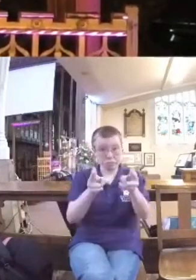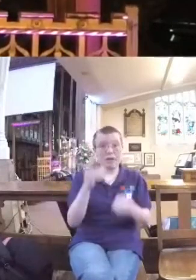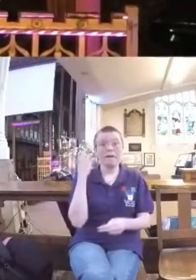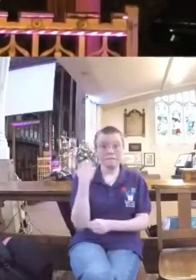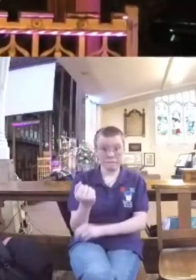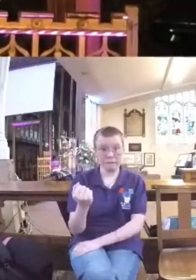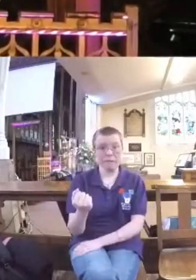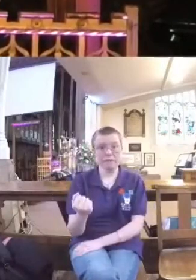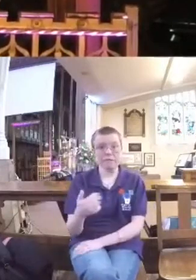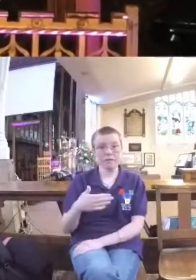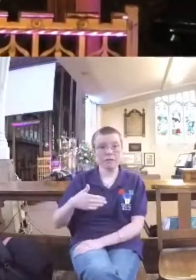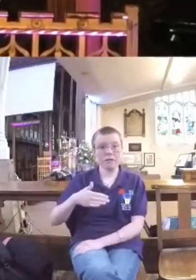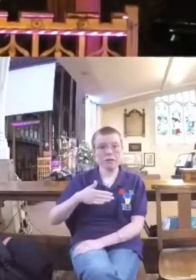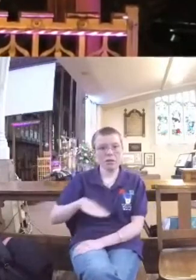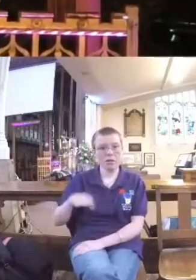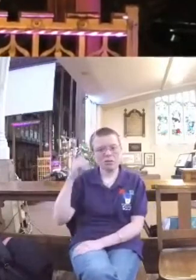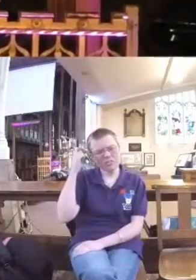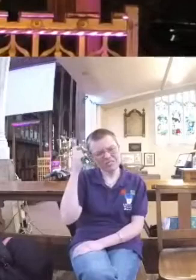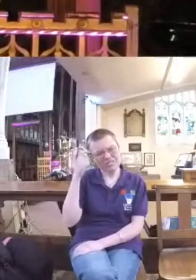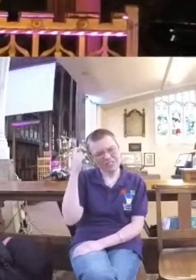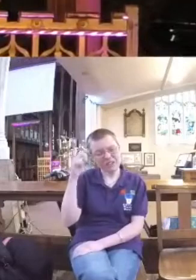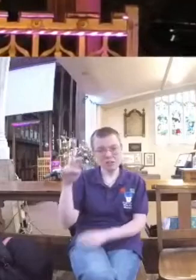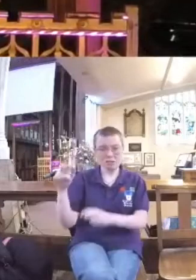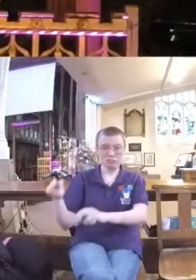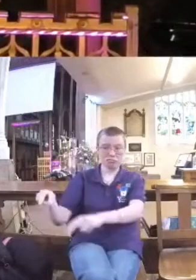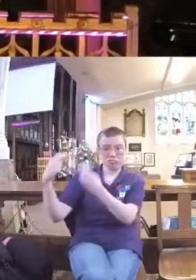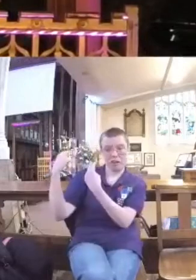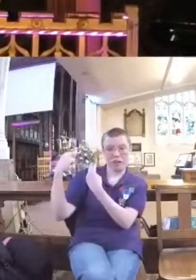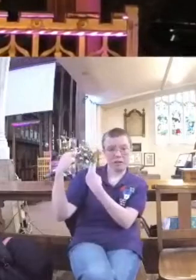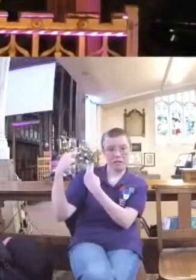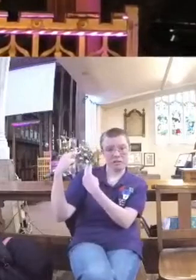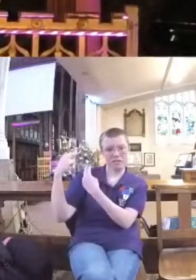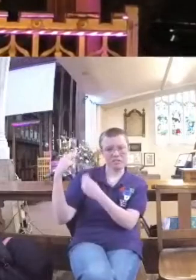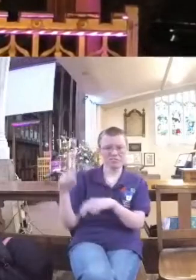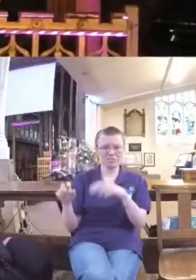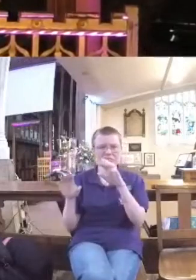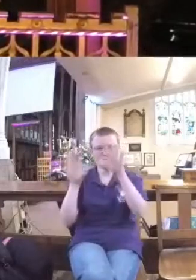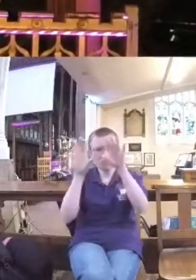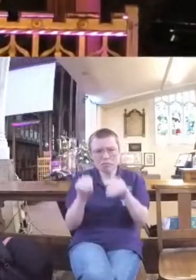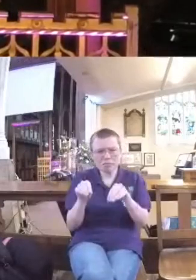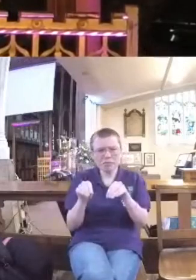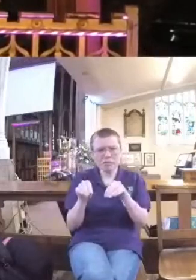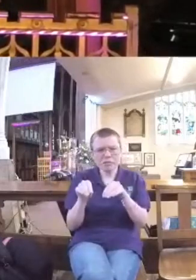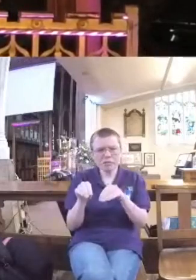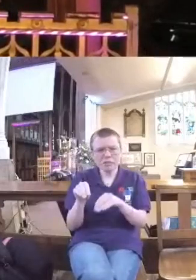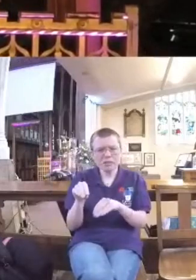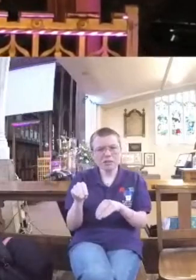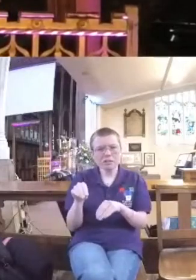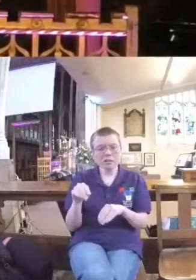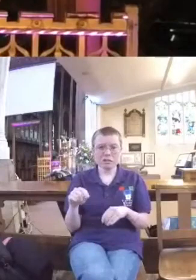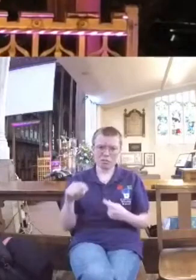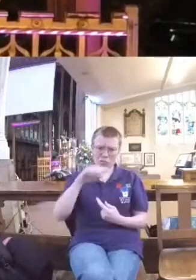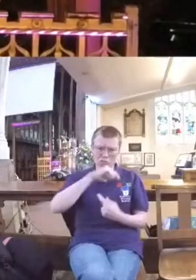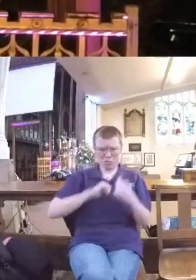I just want to take a moment to reflect and pause. Are we proud?